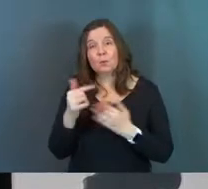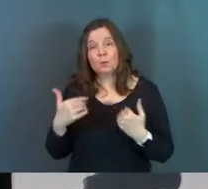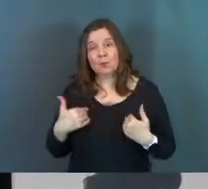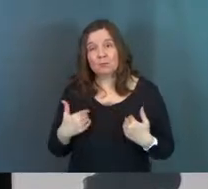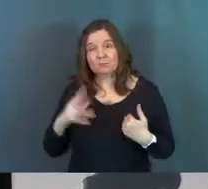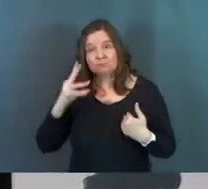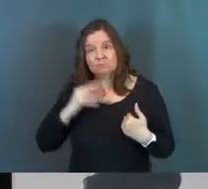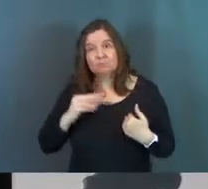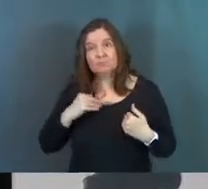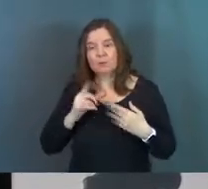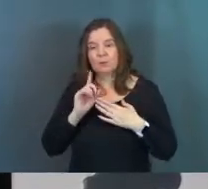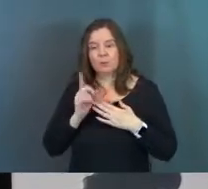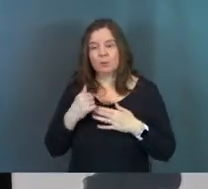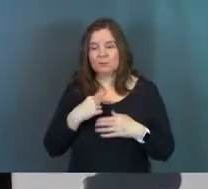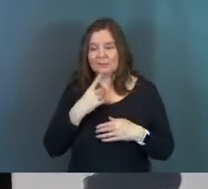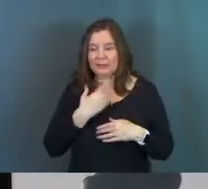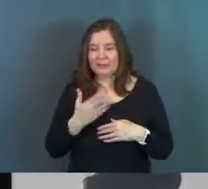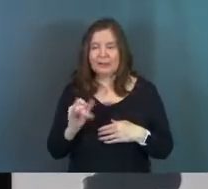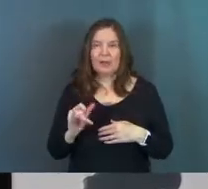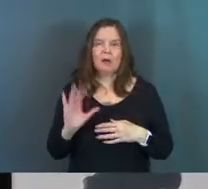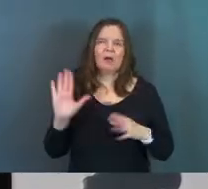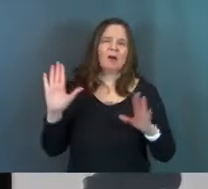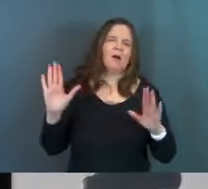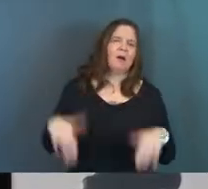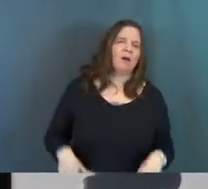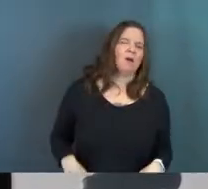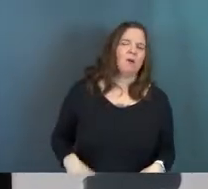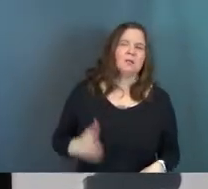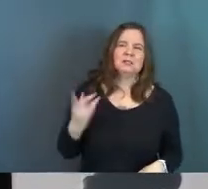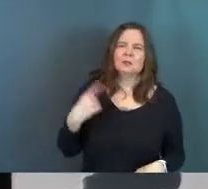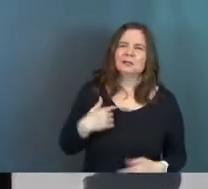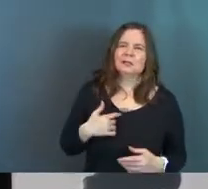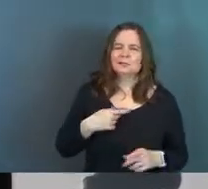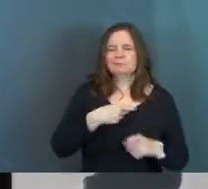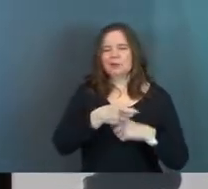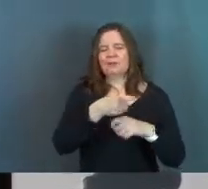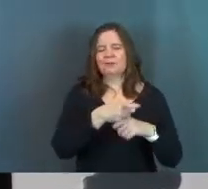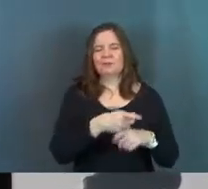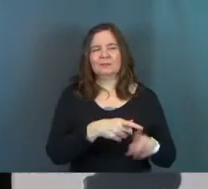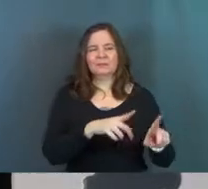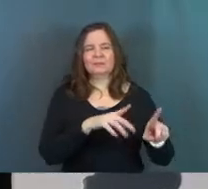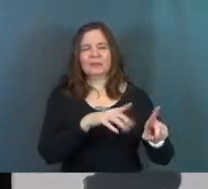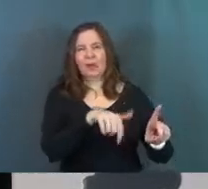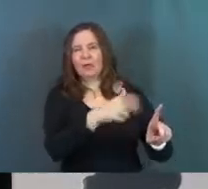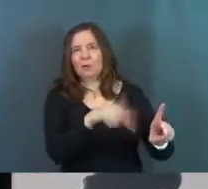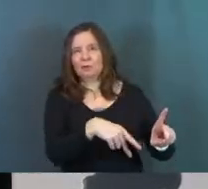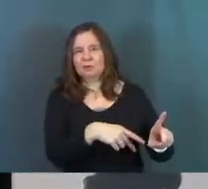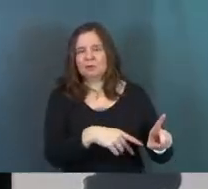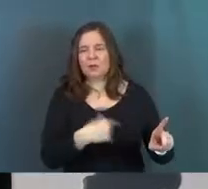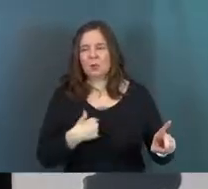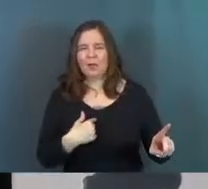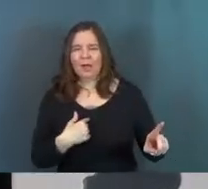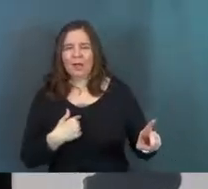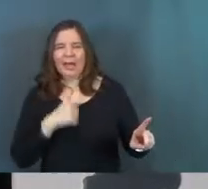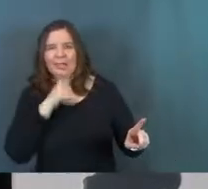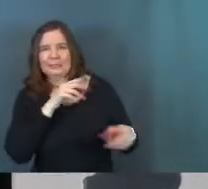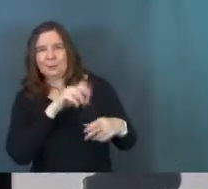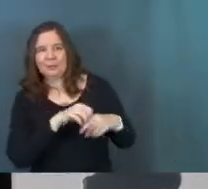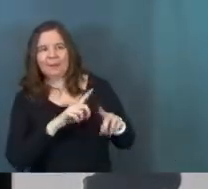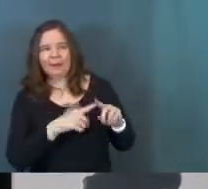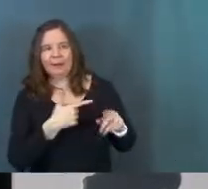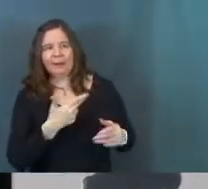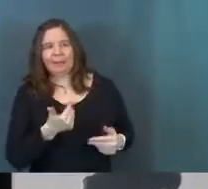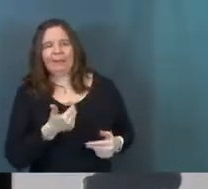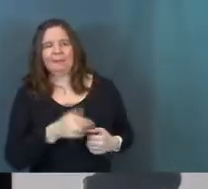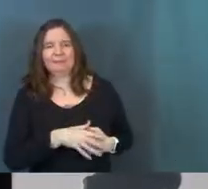that you have. Think about those moments where we say things like, oh, like somebody gets made fun of. Well, I just laughed at the joke. I didn't really